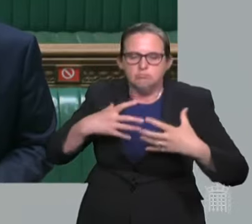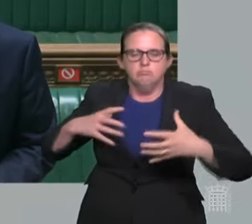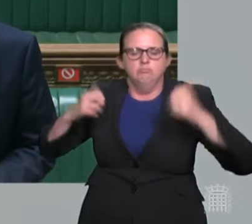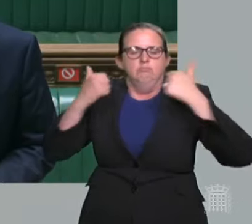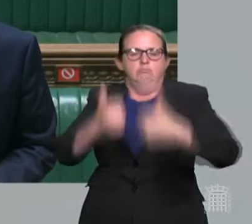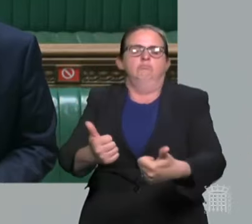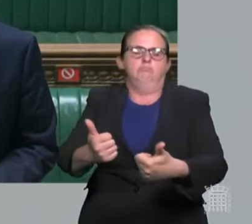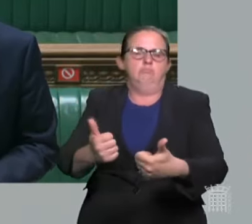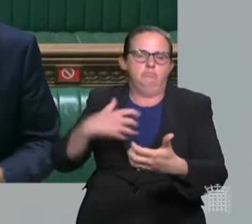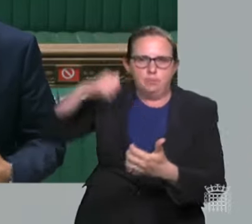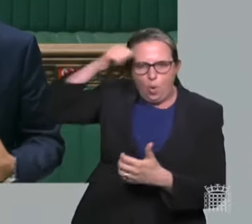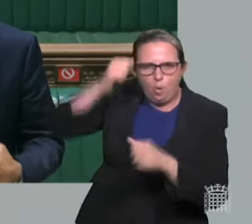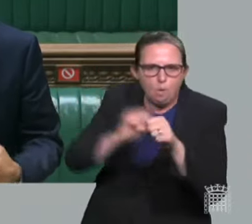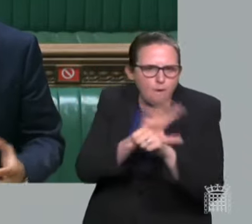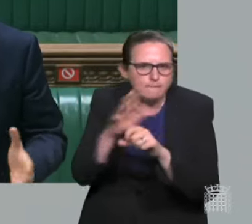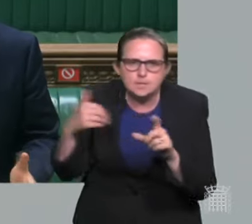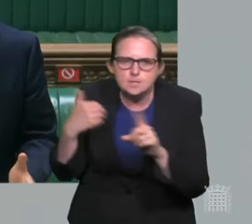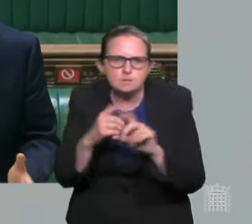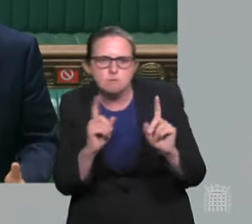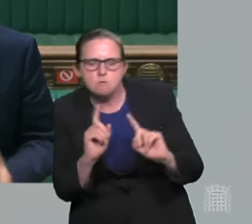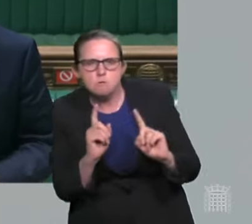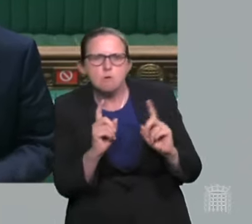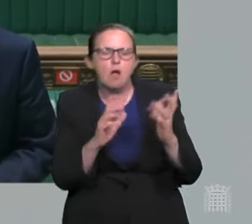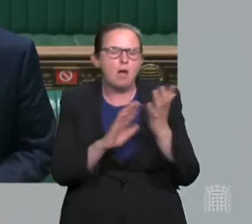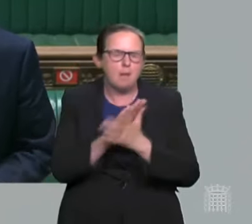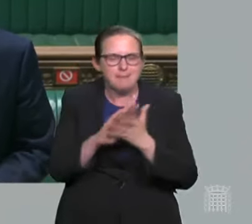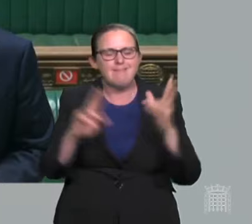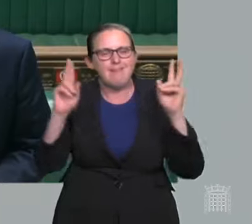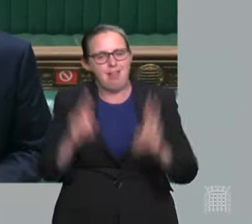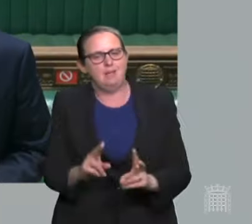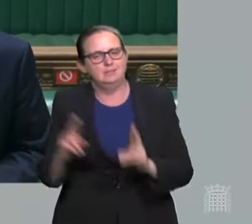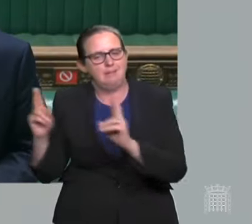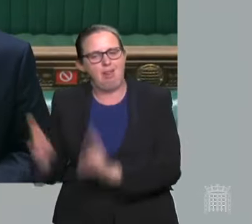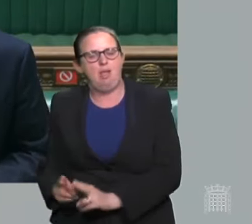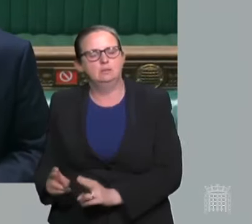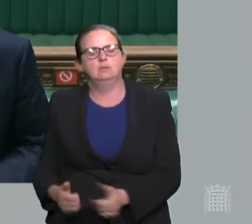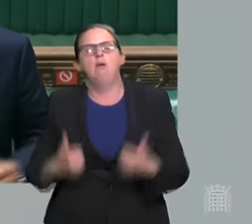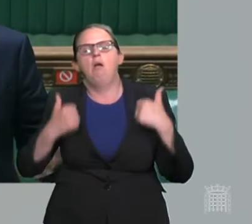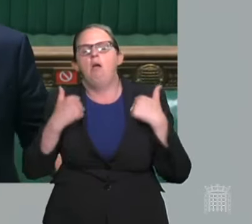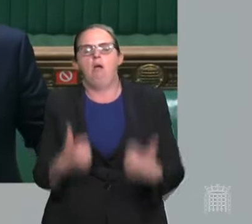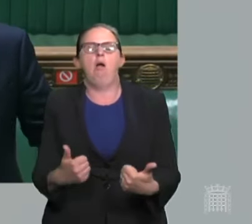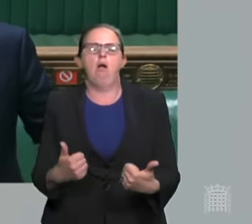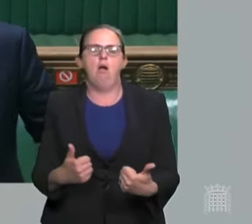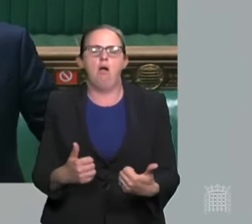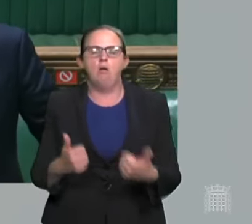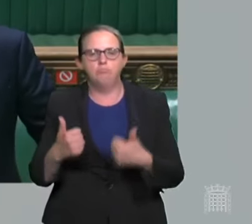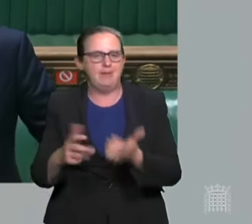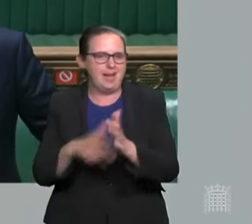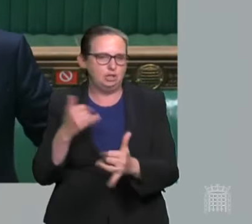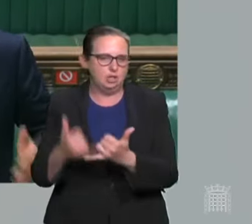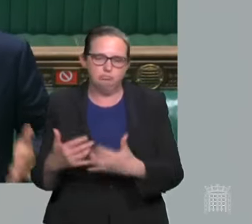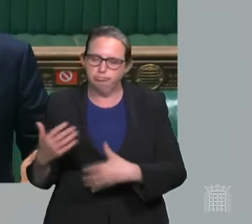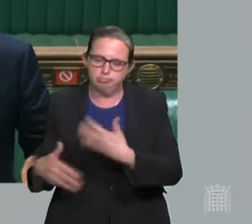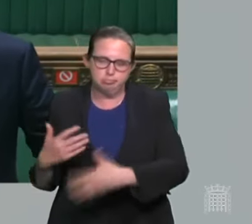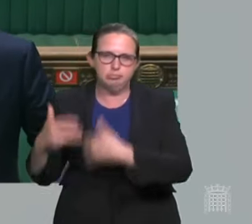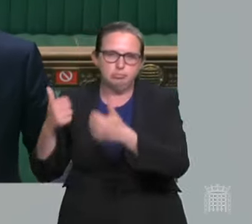meant that the link between cases and deaths has been severely weakened. The last time we had 25